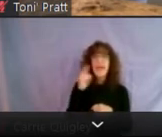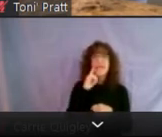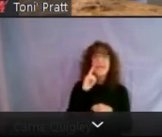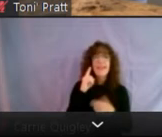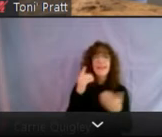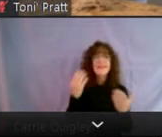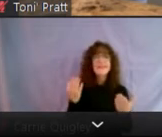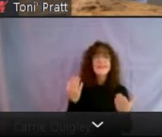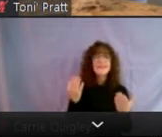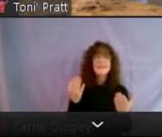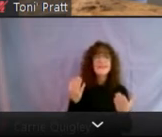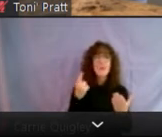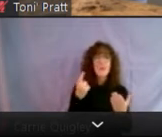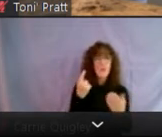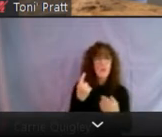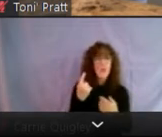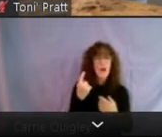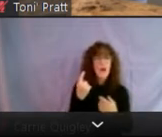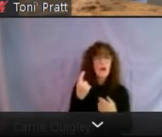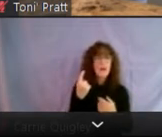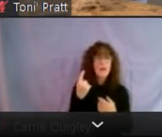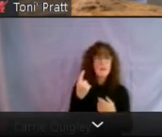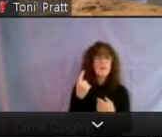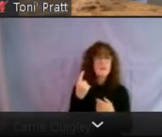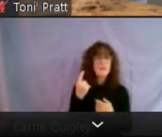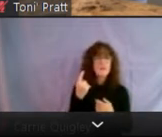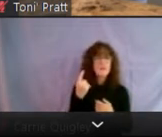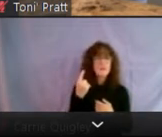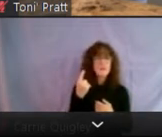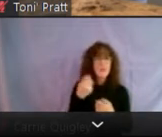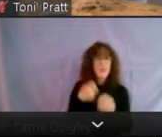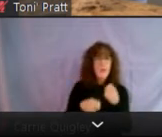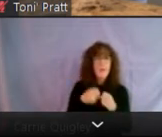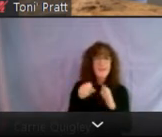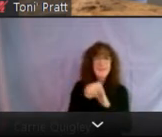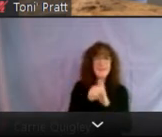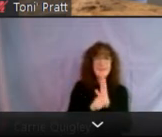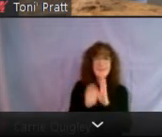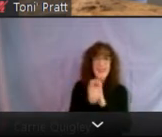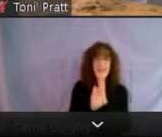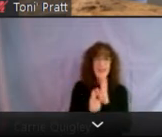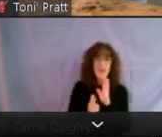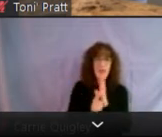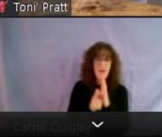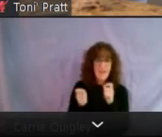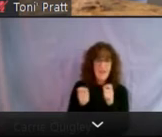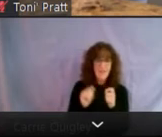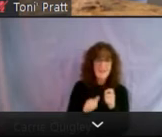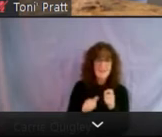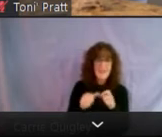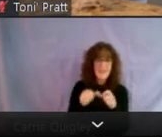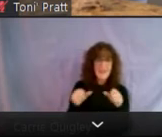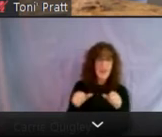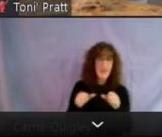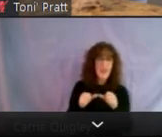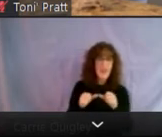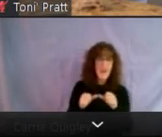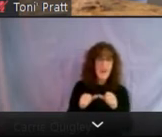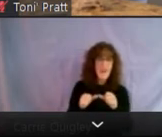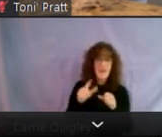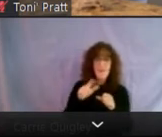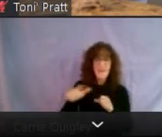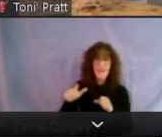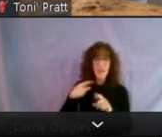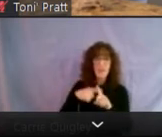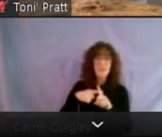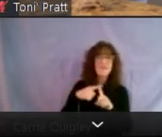of contention will be whether, uh, state law occupies that area of landlord tenant law, um, and